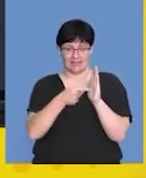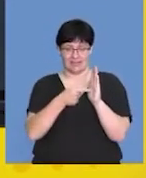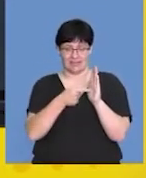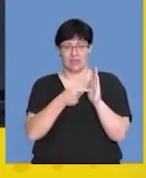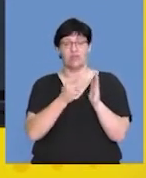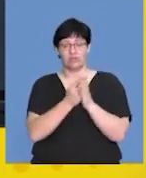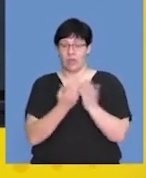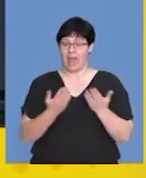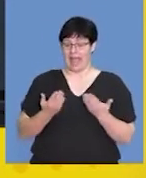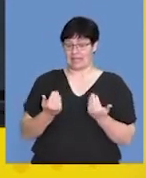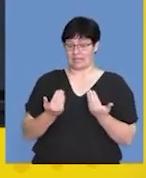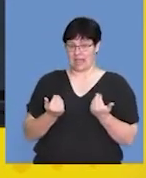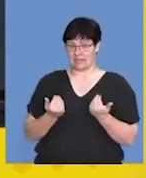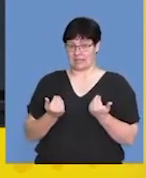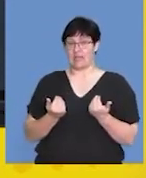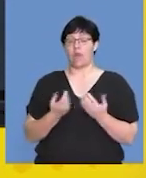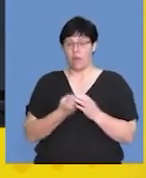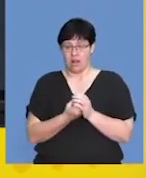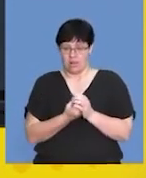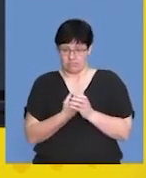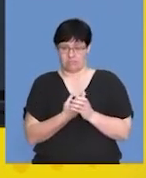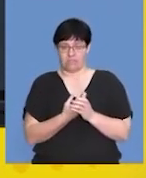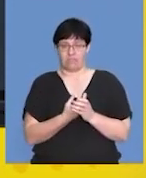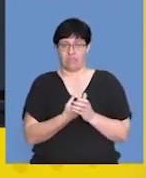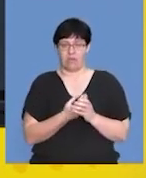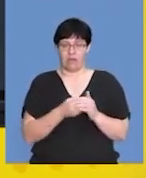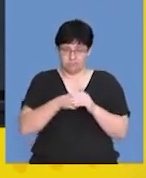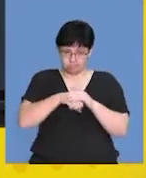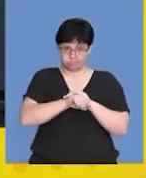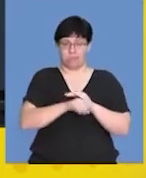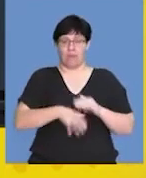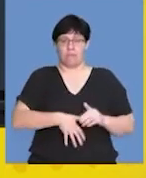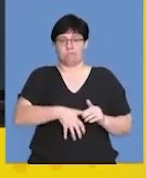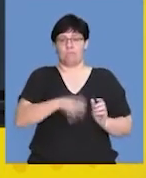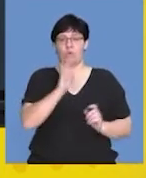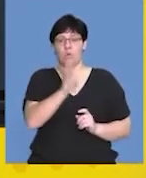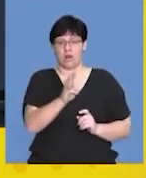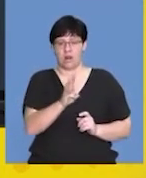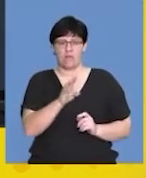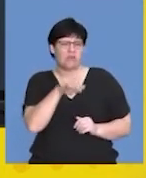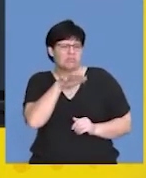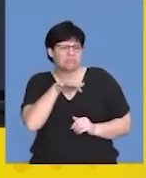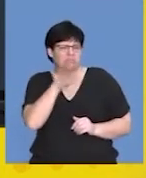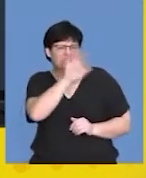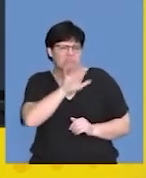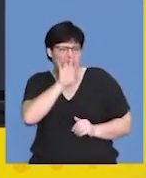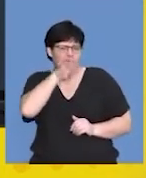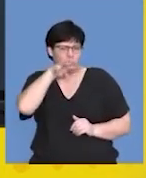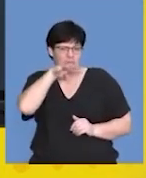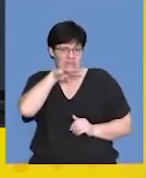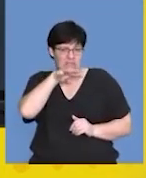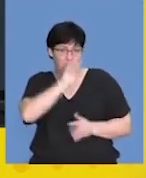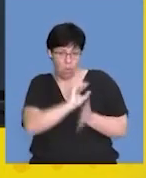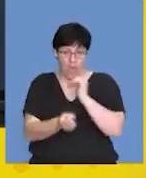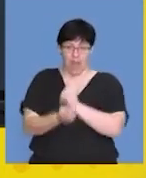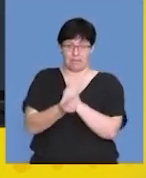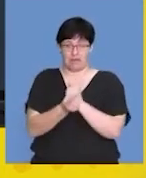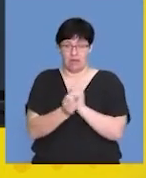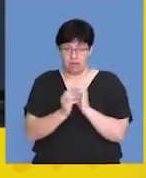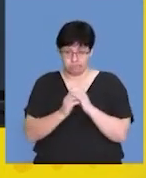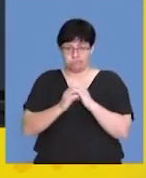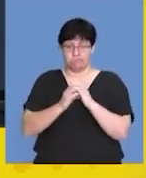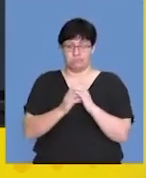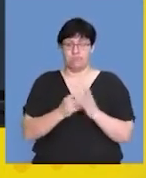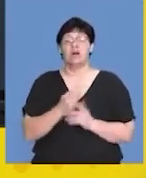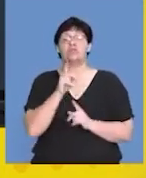In anticipation that fertilization may occur on day 14 or around ovulation. So, the